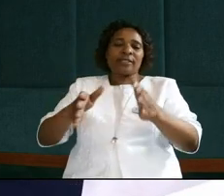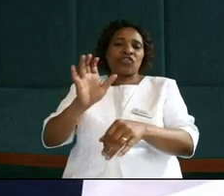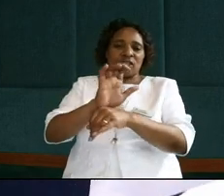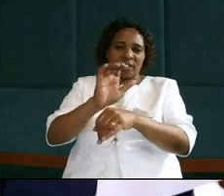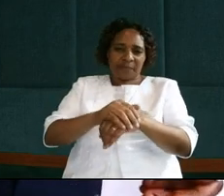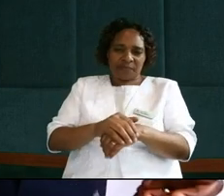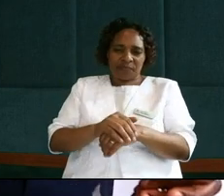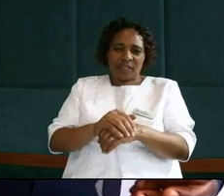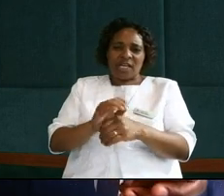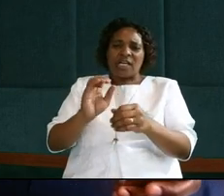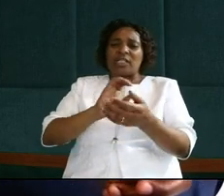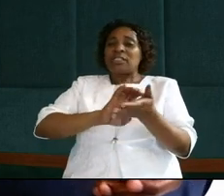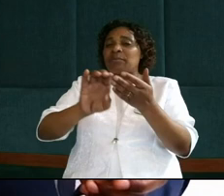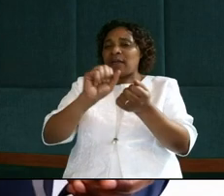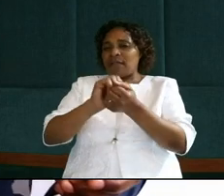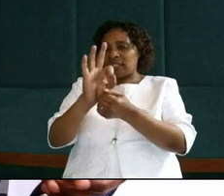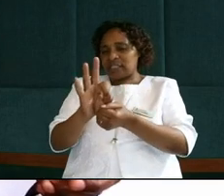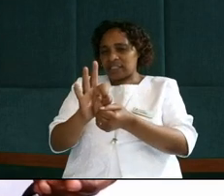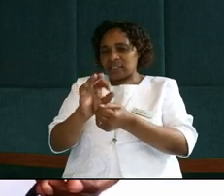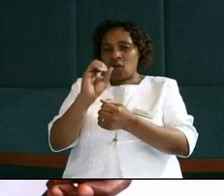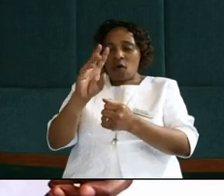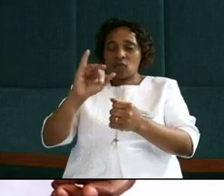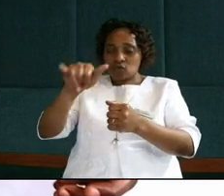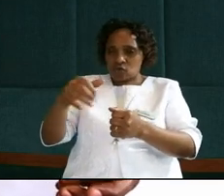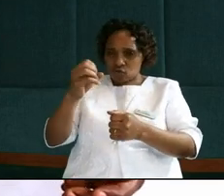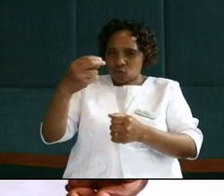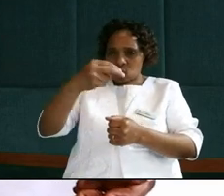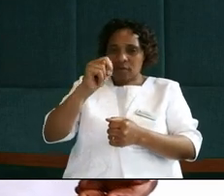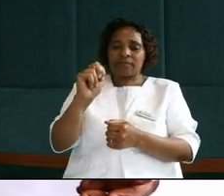Chapter 13 of the book of John,